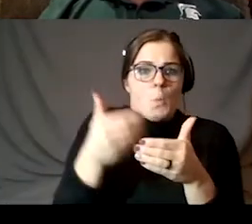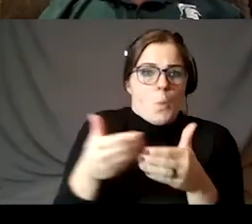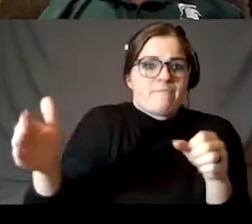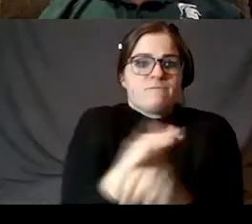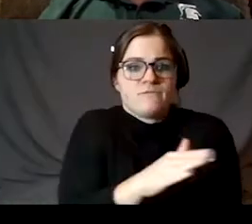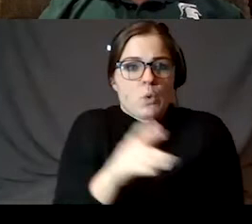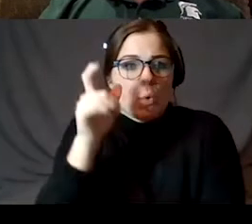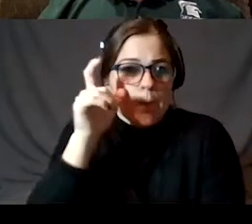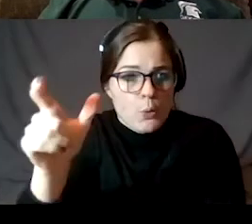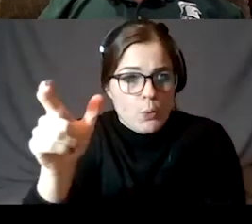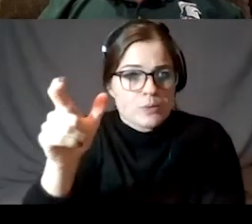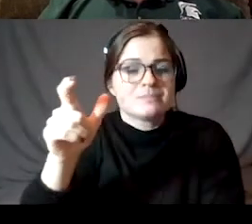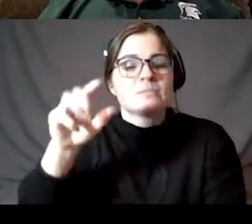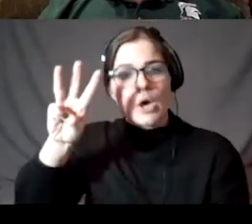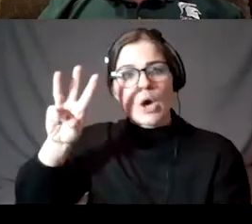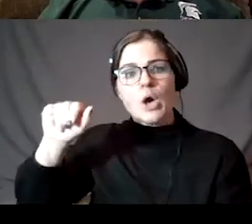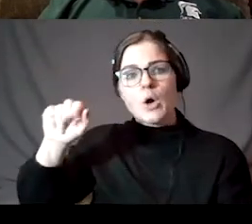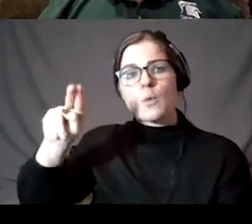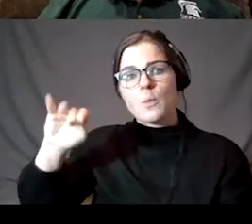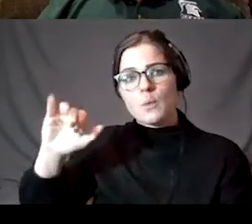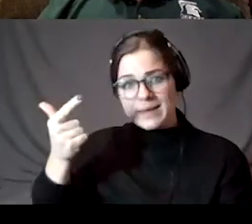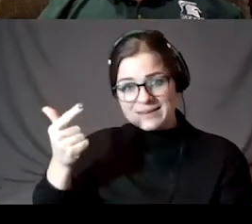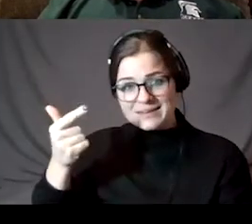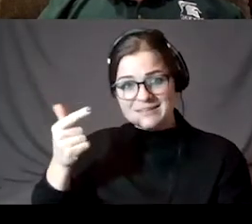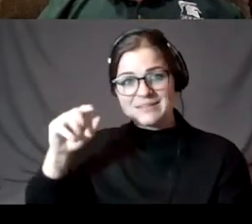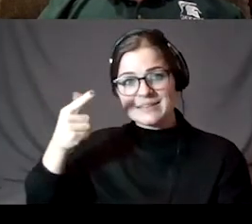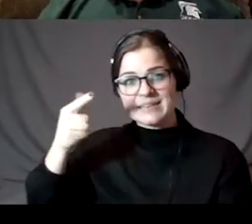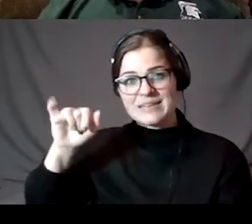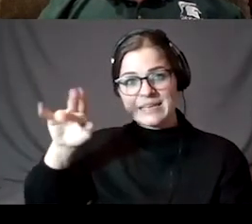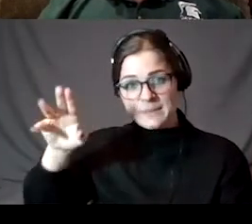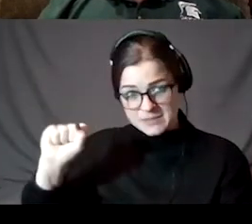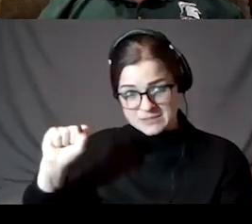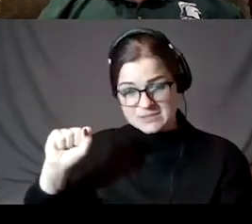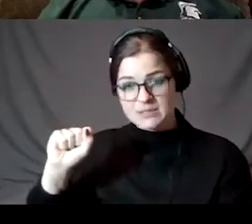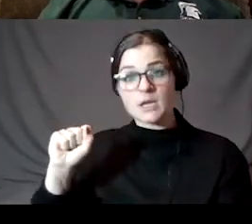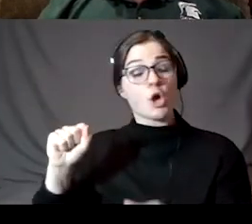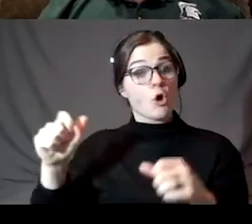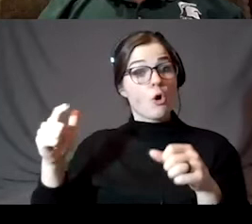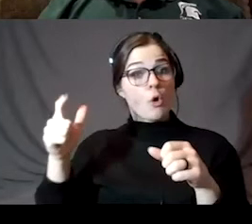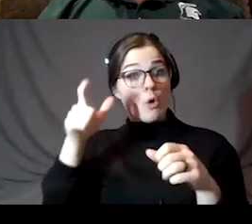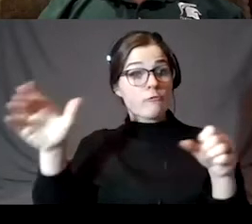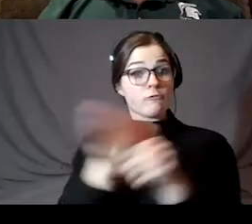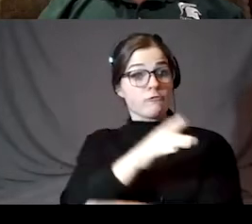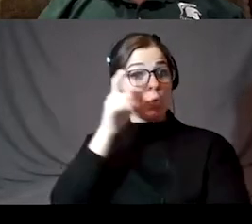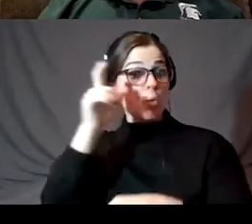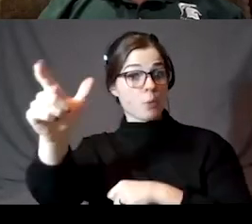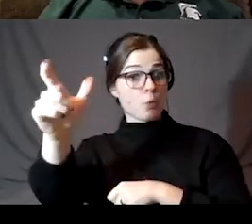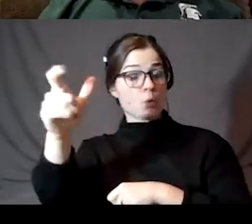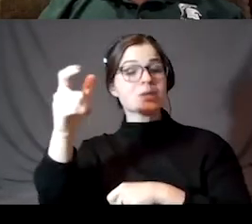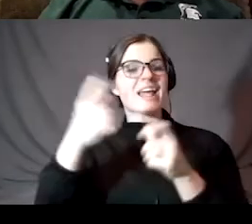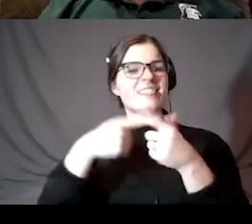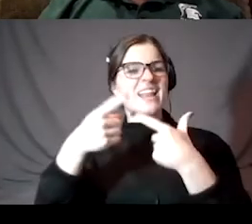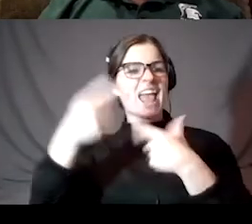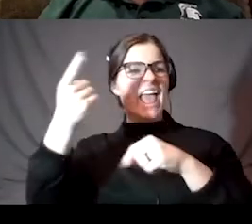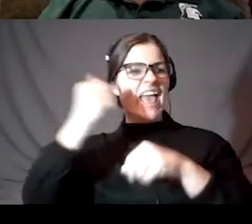a waning gibbous. If you have a full moon, the next phase will be gibbous, but every day it gets weaker. So this is a